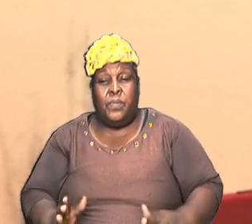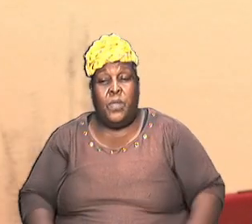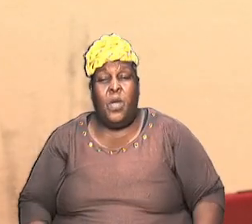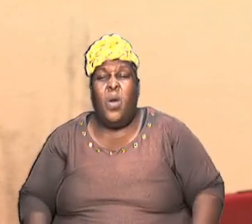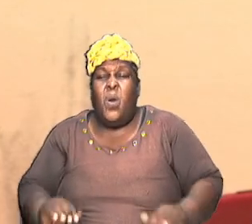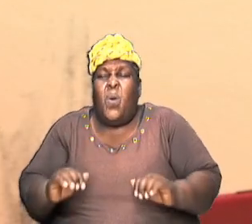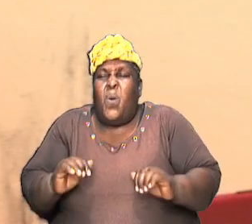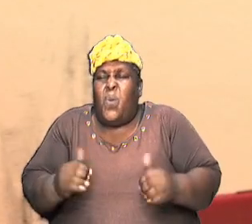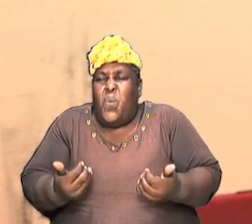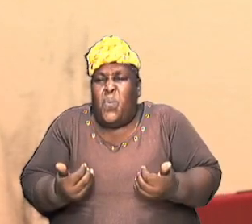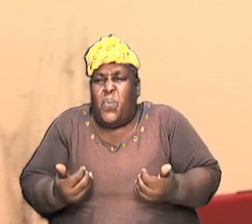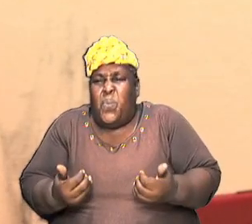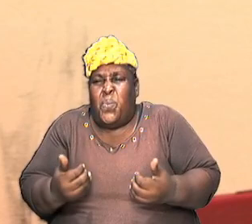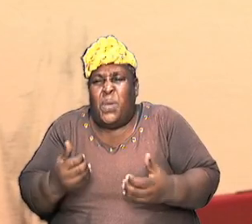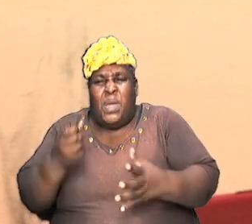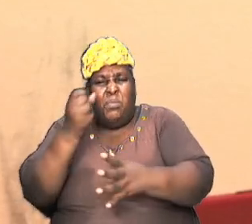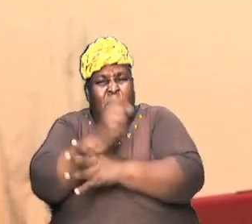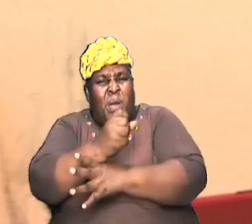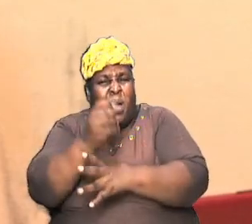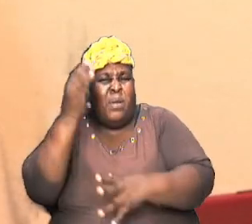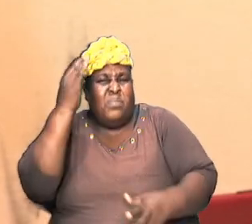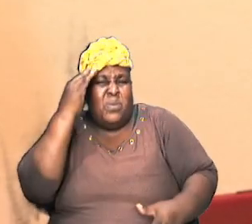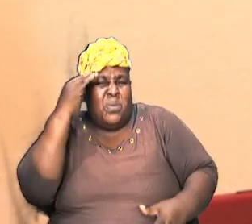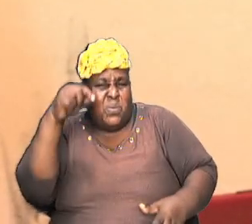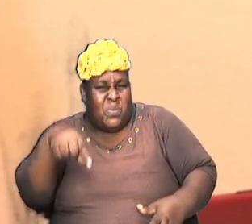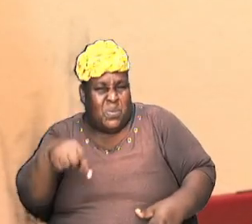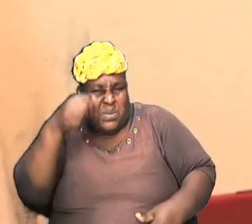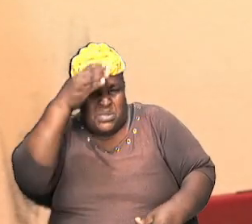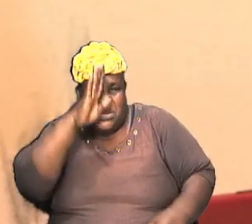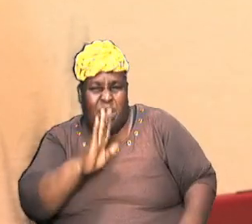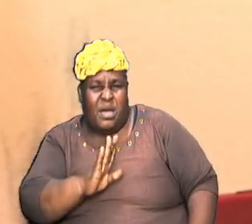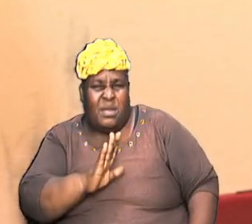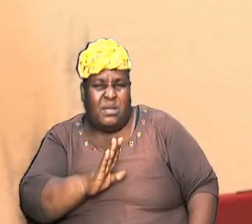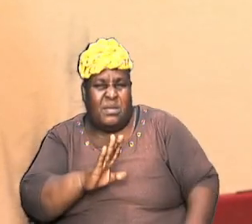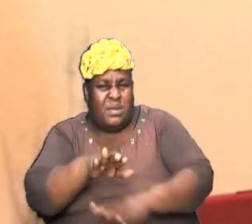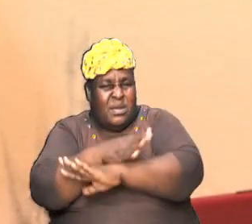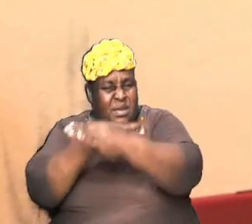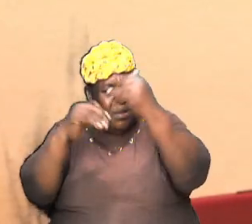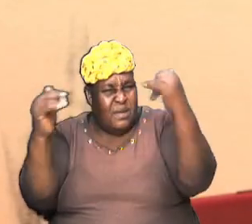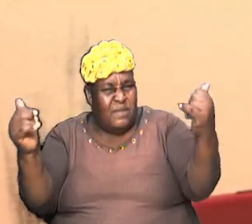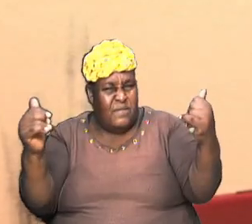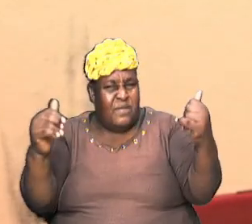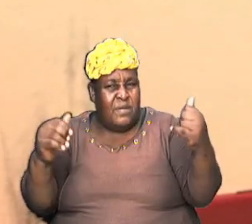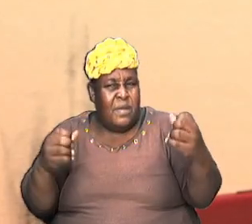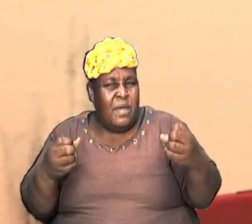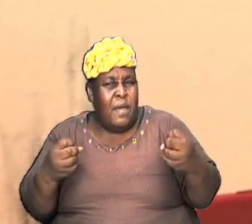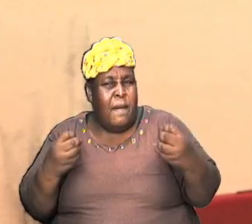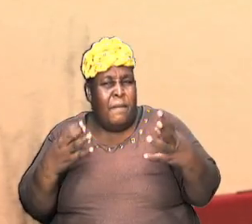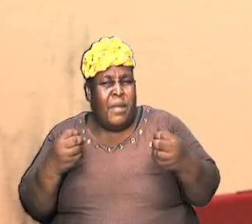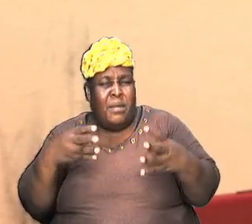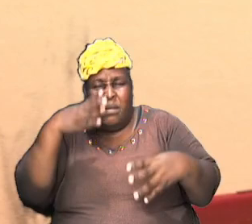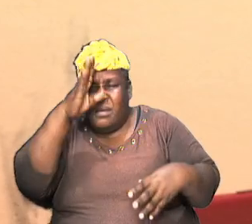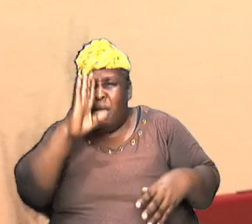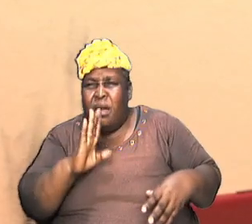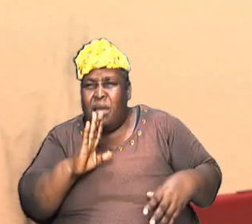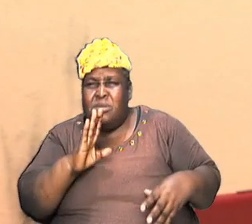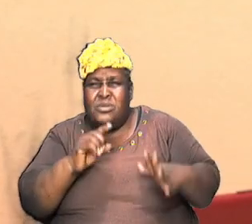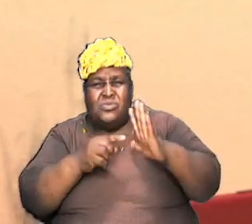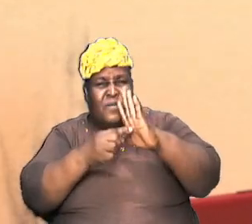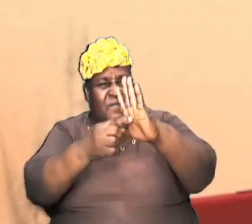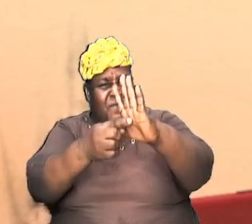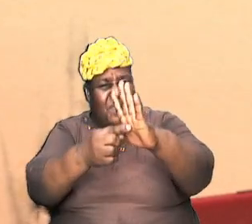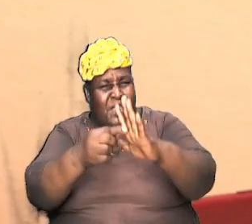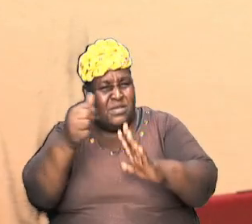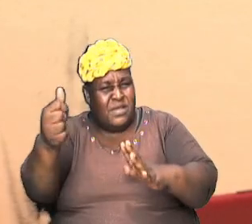how is it that Abraham knew this God in heaven a lot of people think that God just revealed himself to him